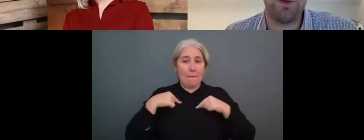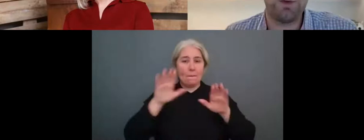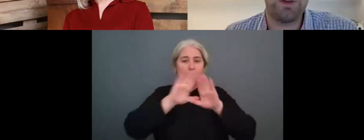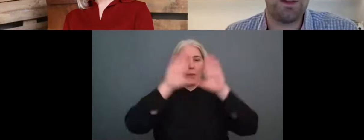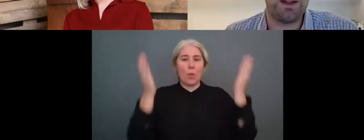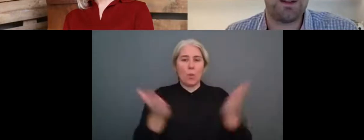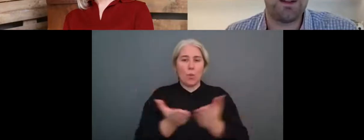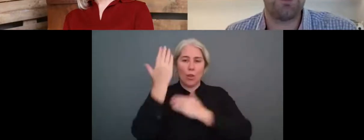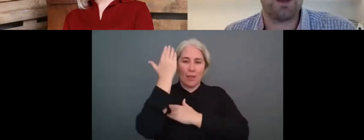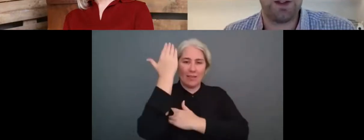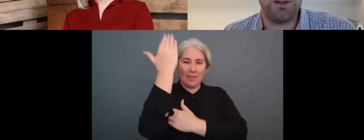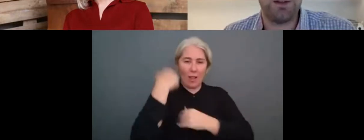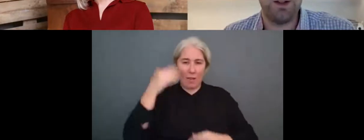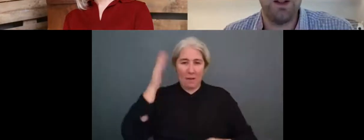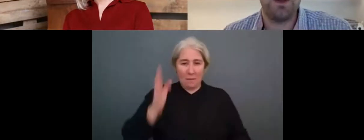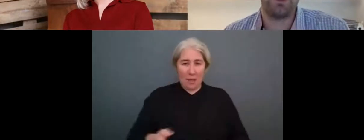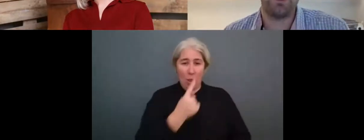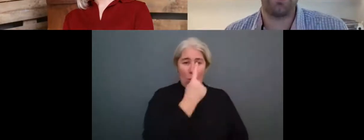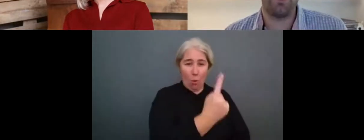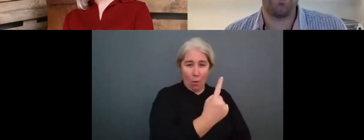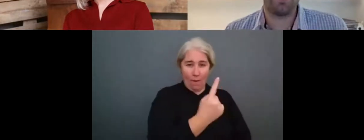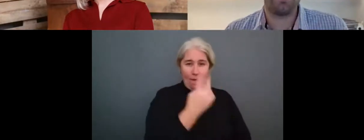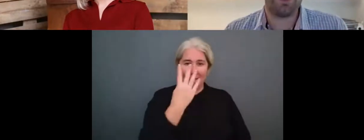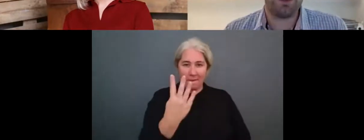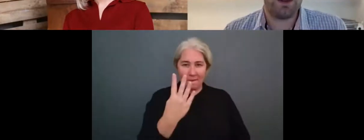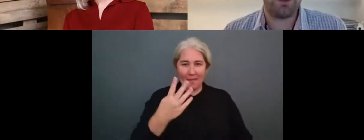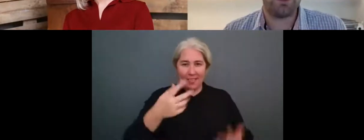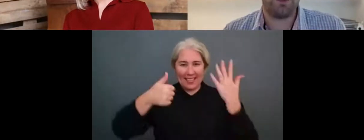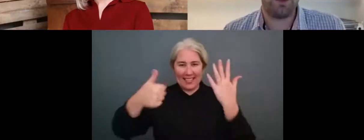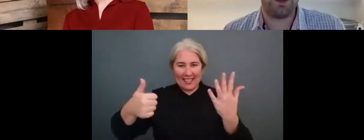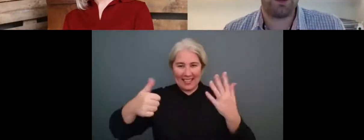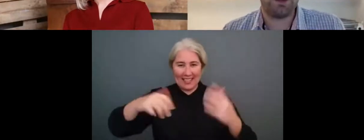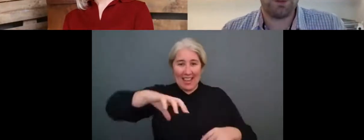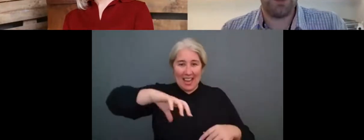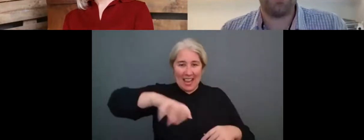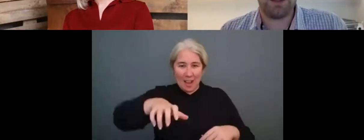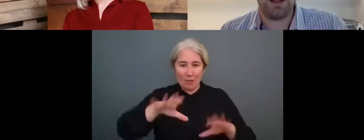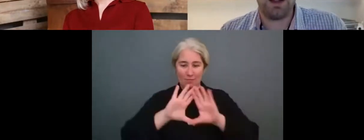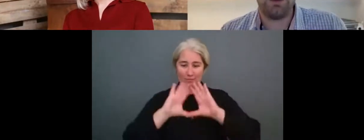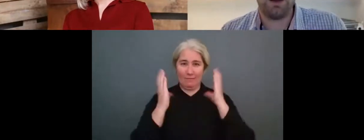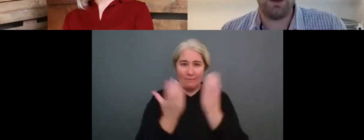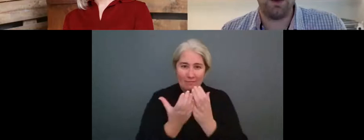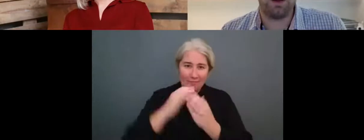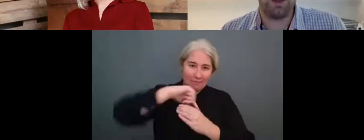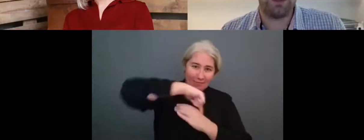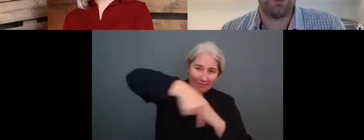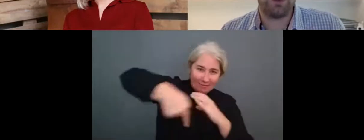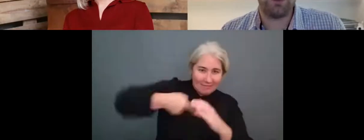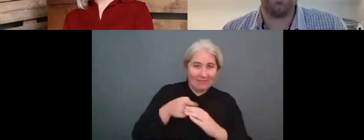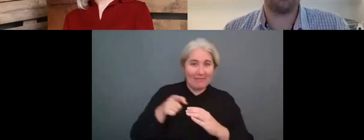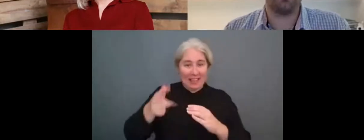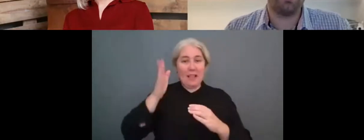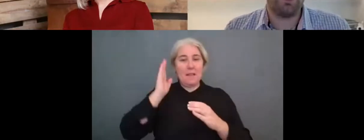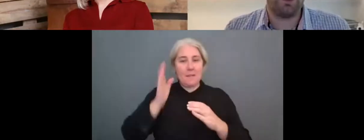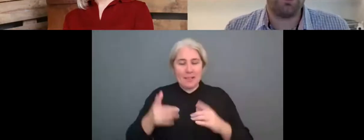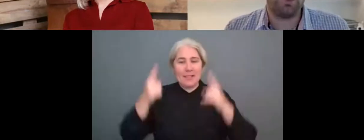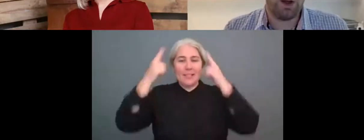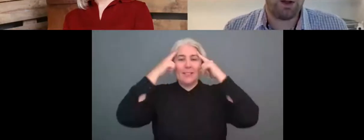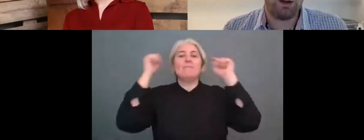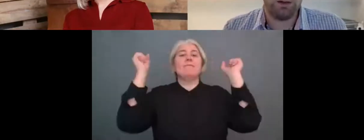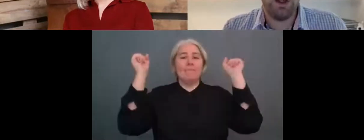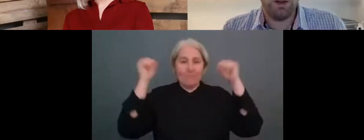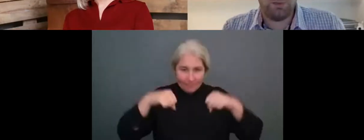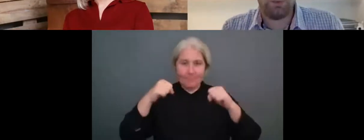146 countries to all agree that this is something strategically that the organization is going to